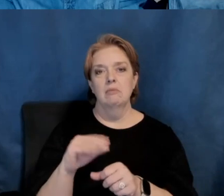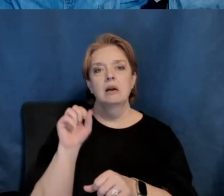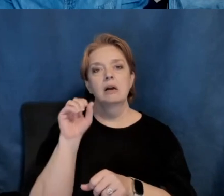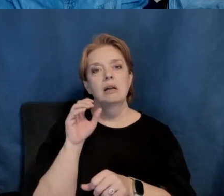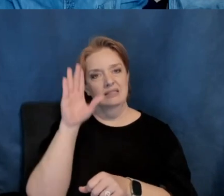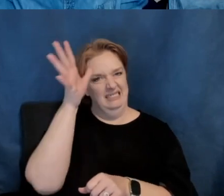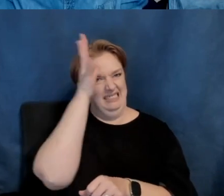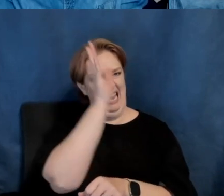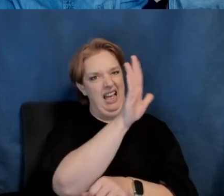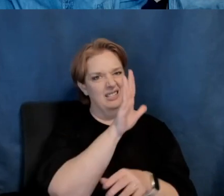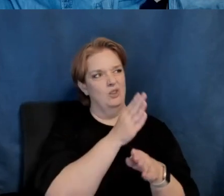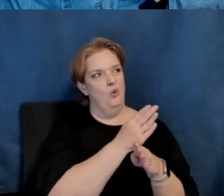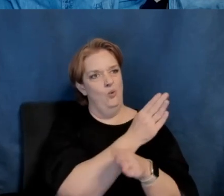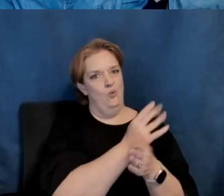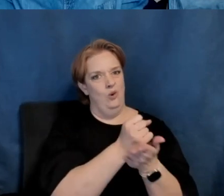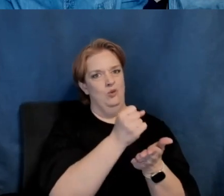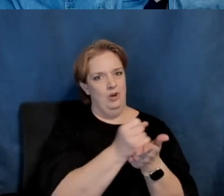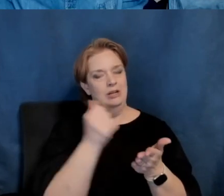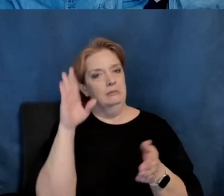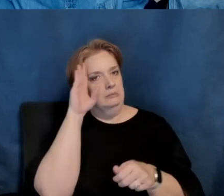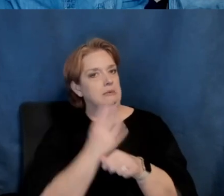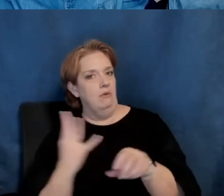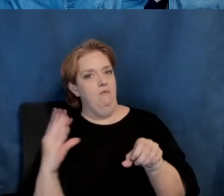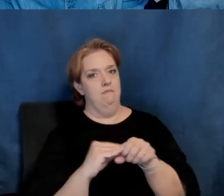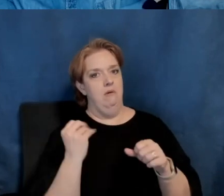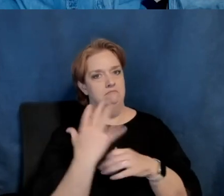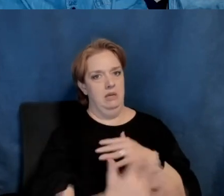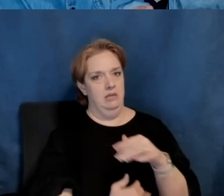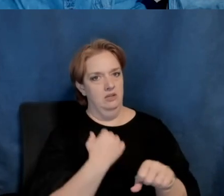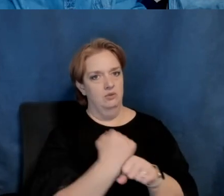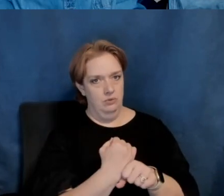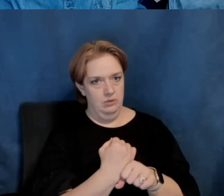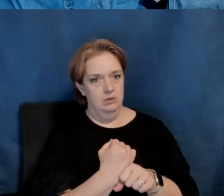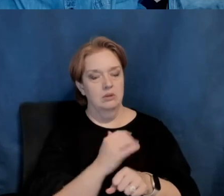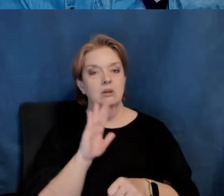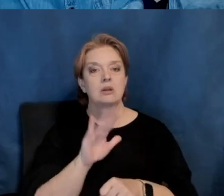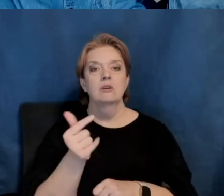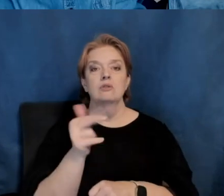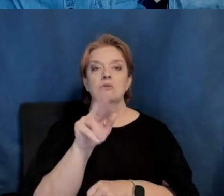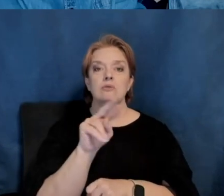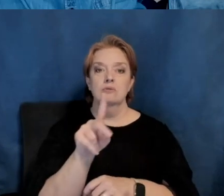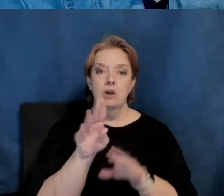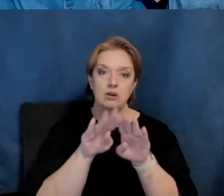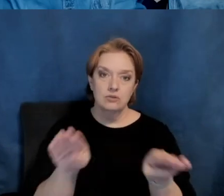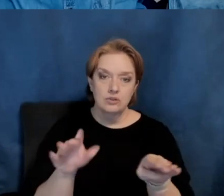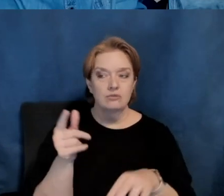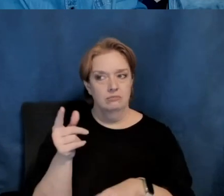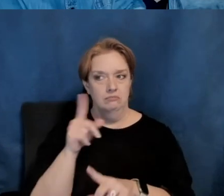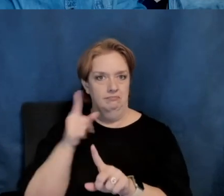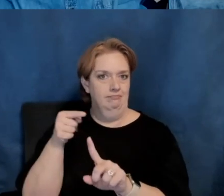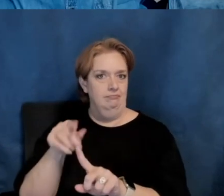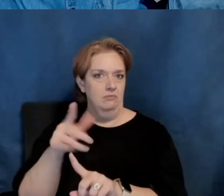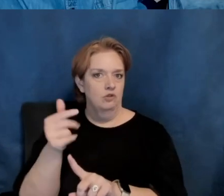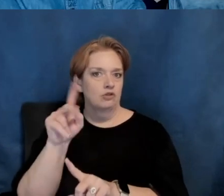uh, enterprise for, for many, many years. Uh, and we know that his, uh, grandchildren and his, his granddaughter in particular is a,